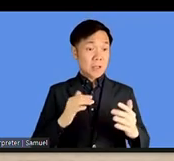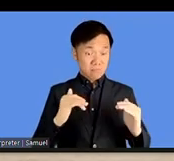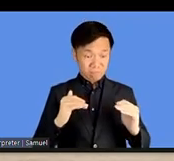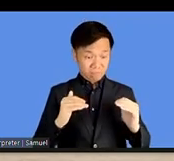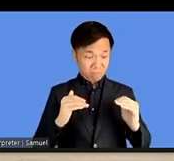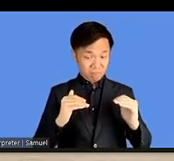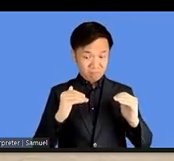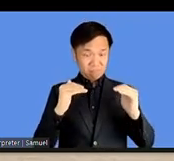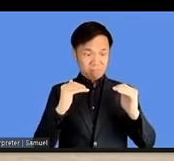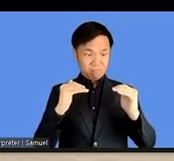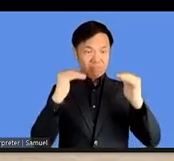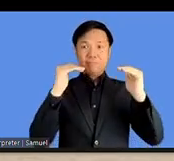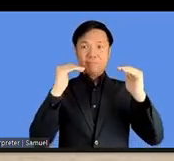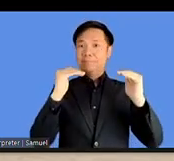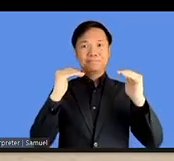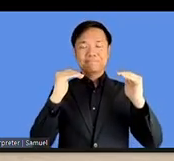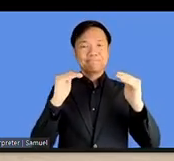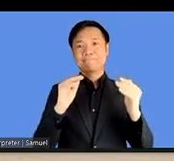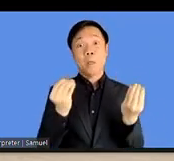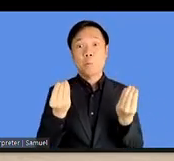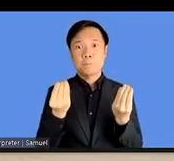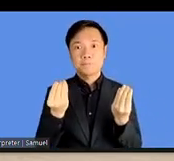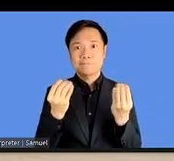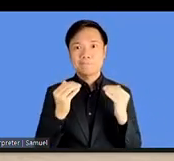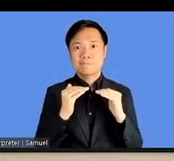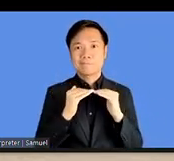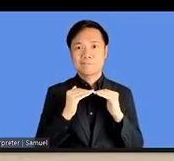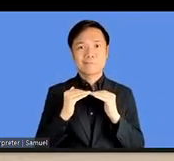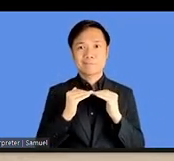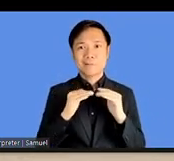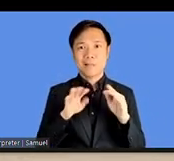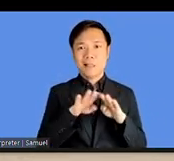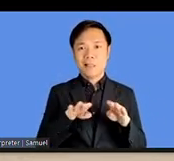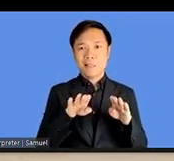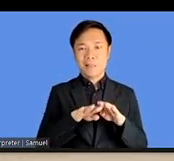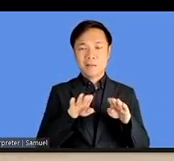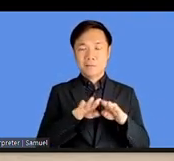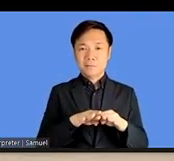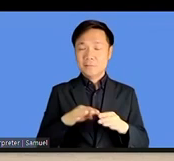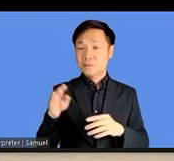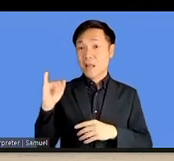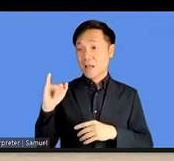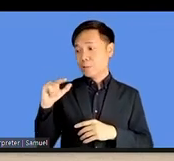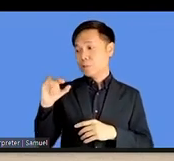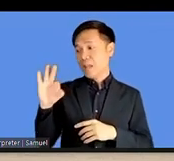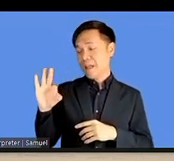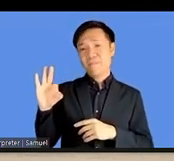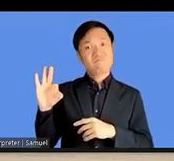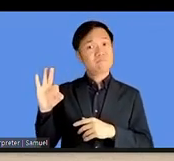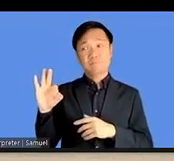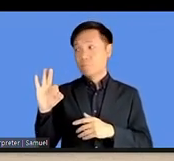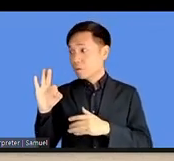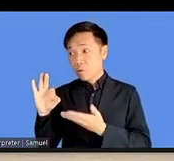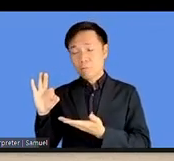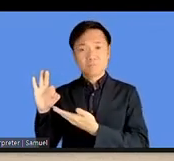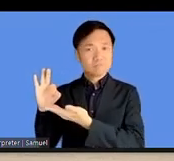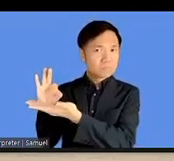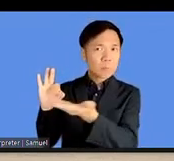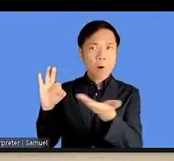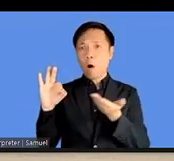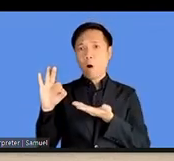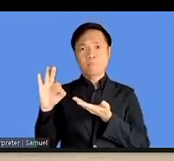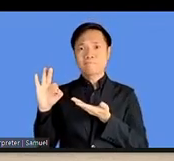do not see outs within the IGF or outside the IGF that the issues around